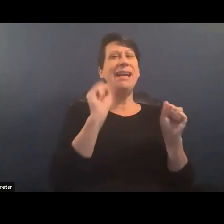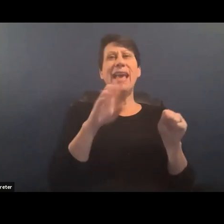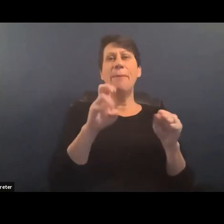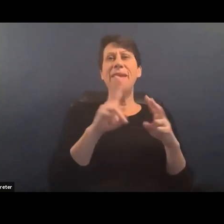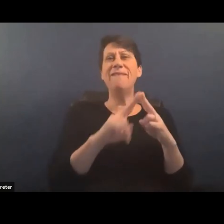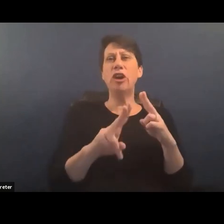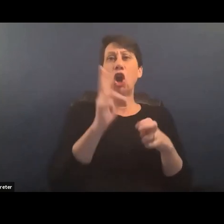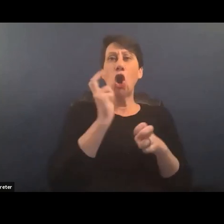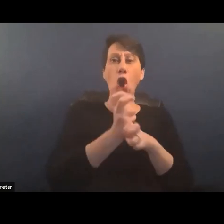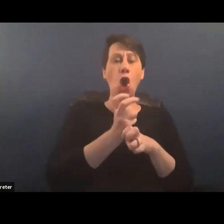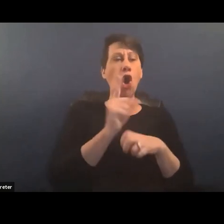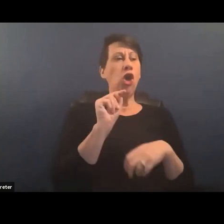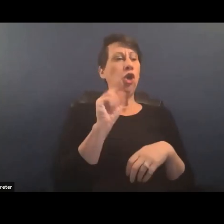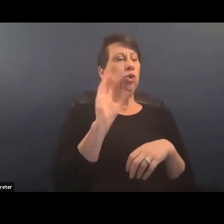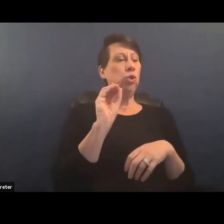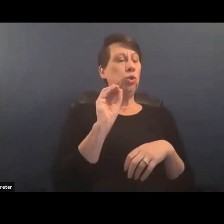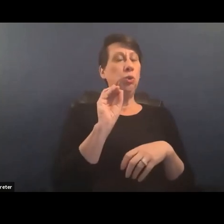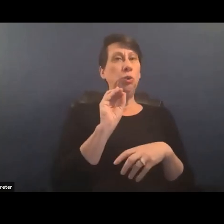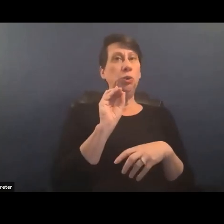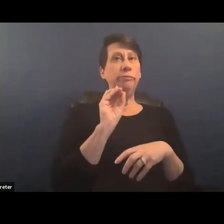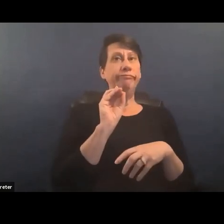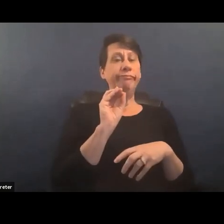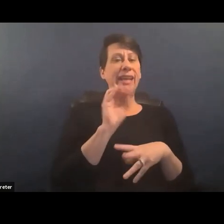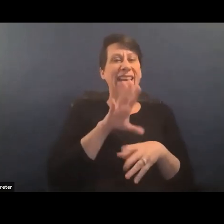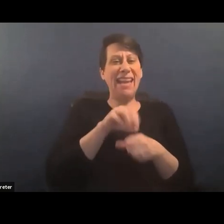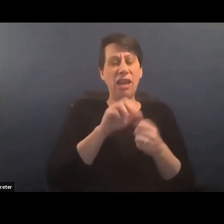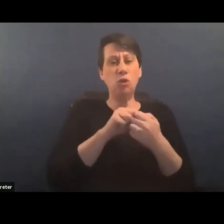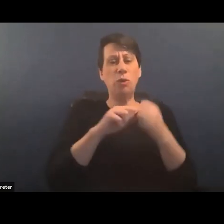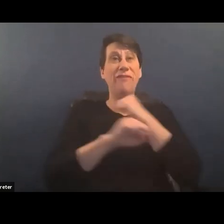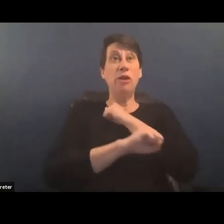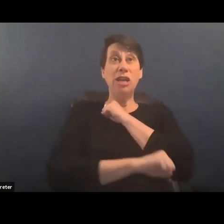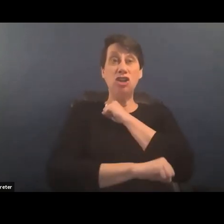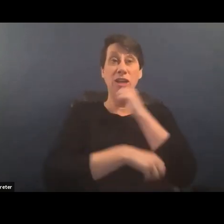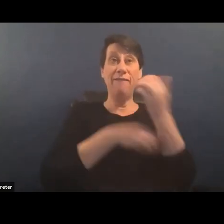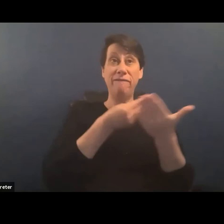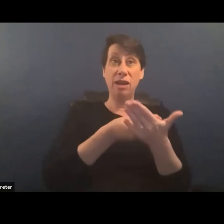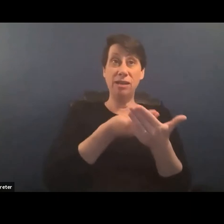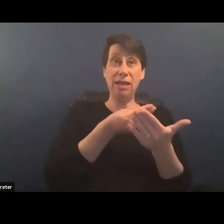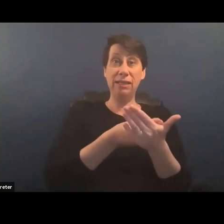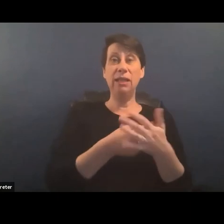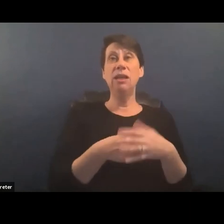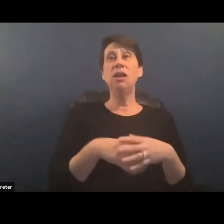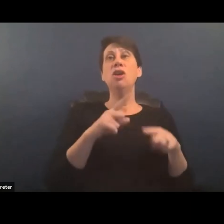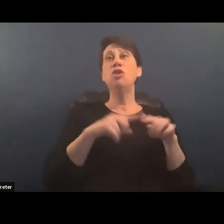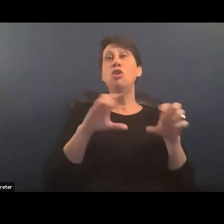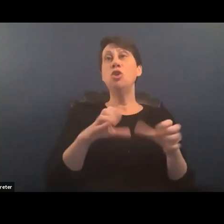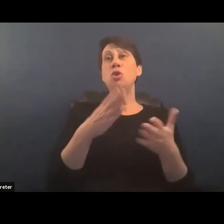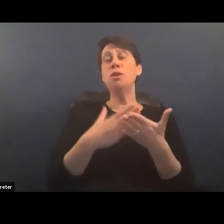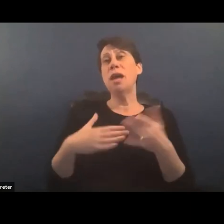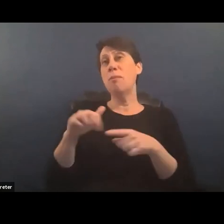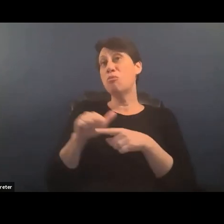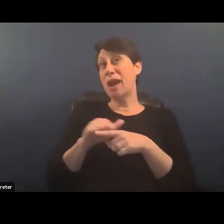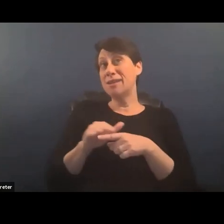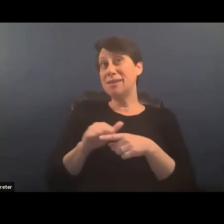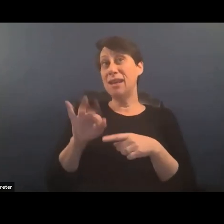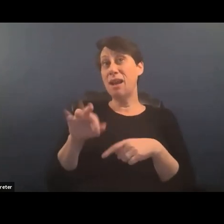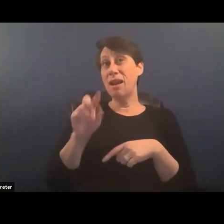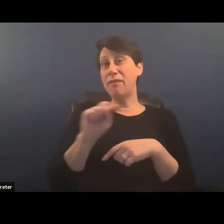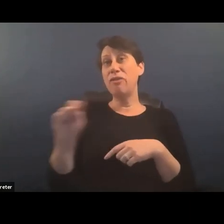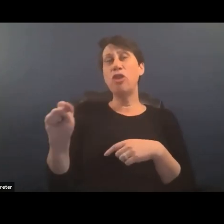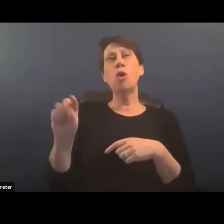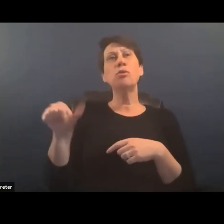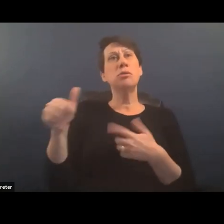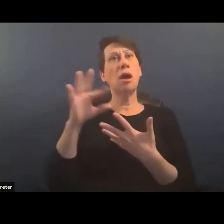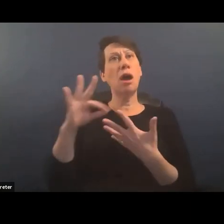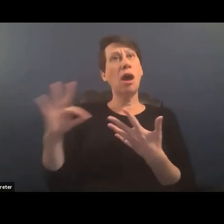hard to engage with foundation funding to do some practicing of some of these alternative